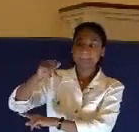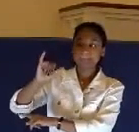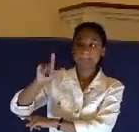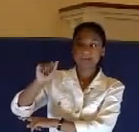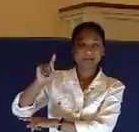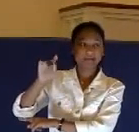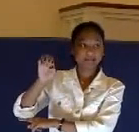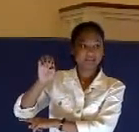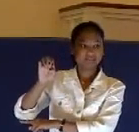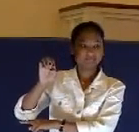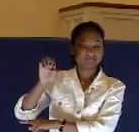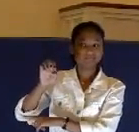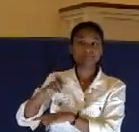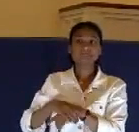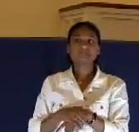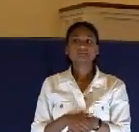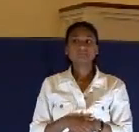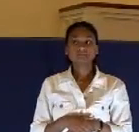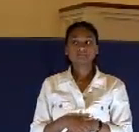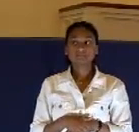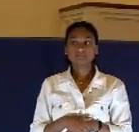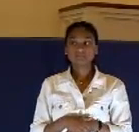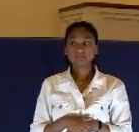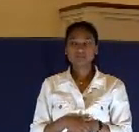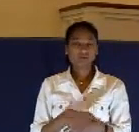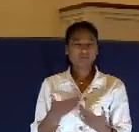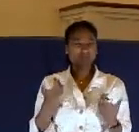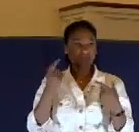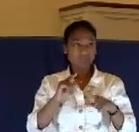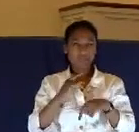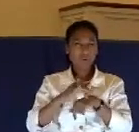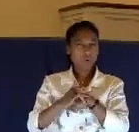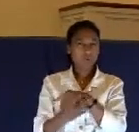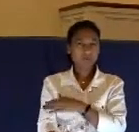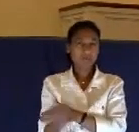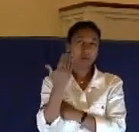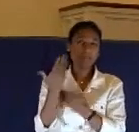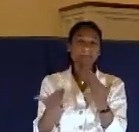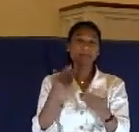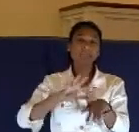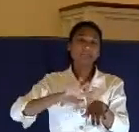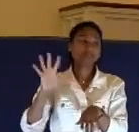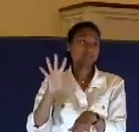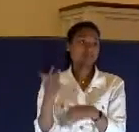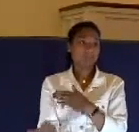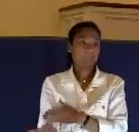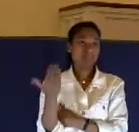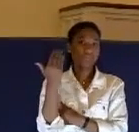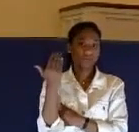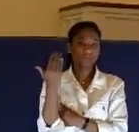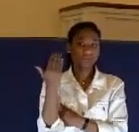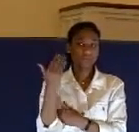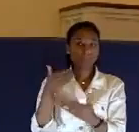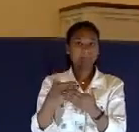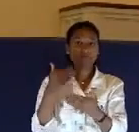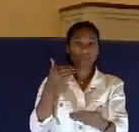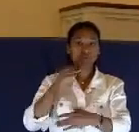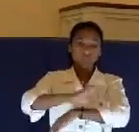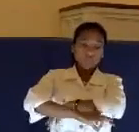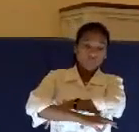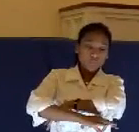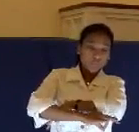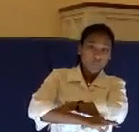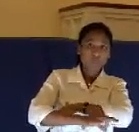So this is probably, this occurred early in the morning, probably around 5 o'clock a.m. now, right before the dawn.